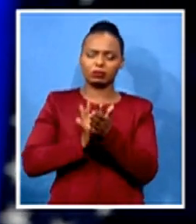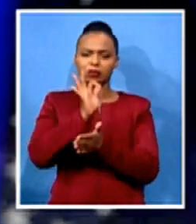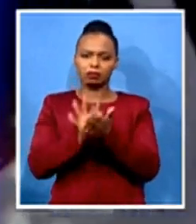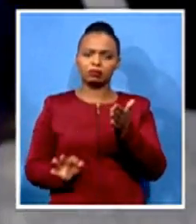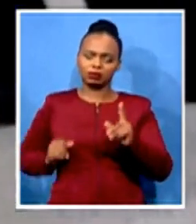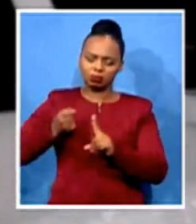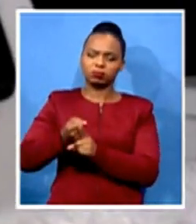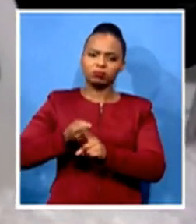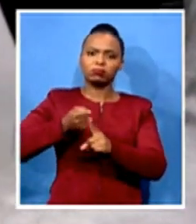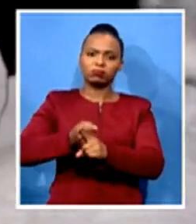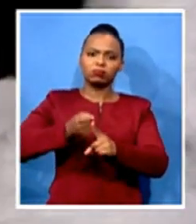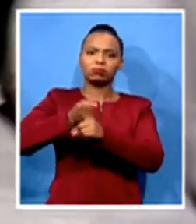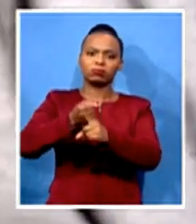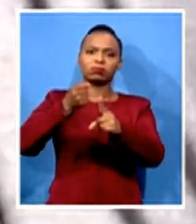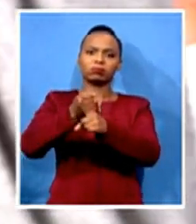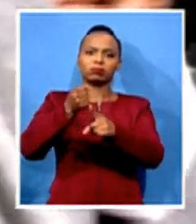to vote and be heard.